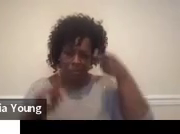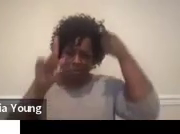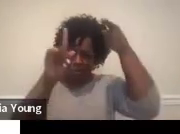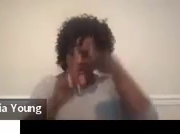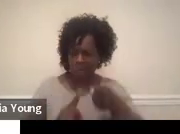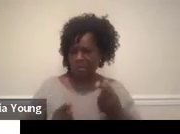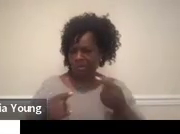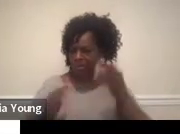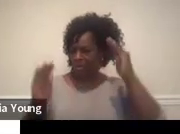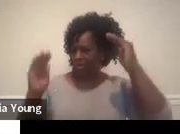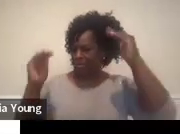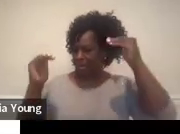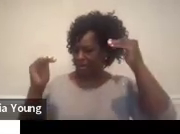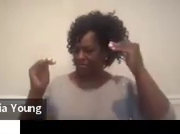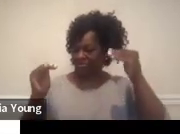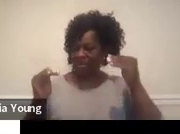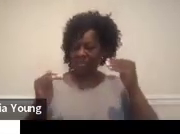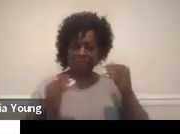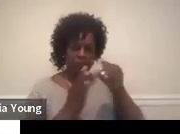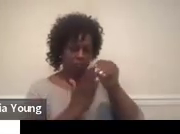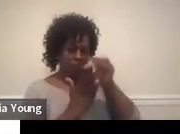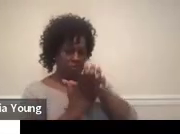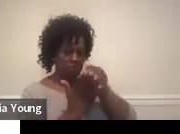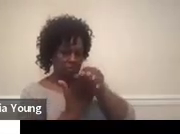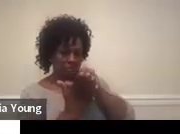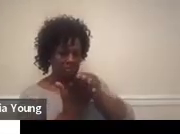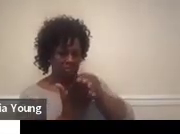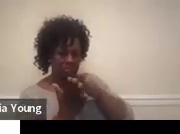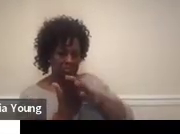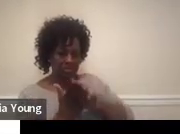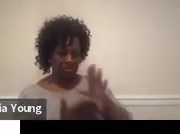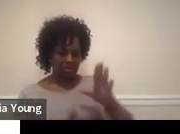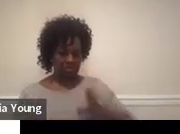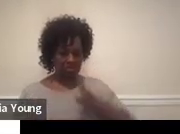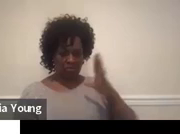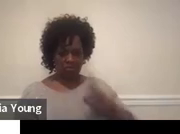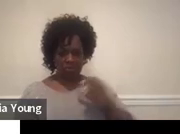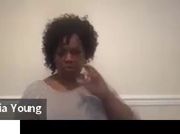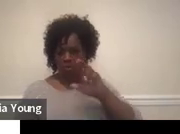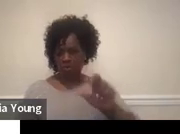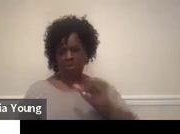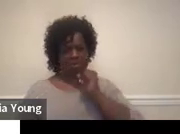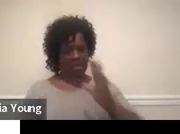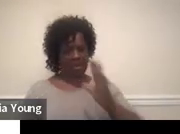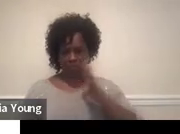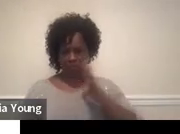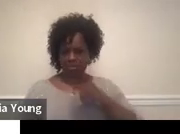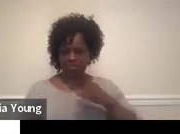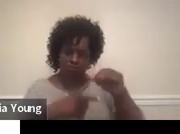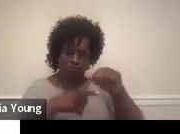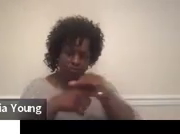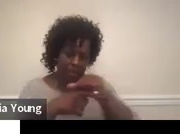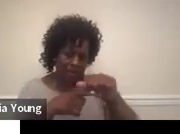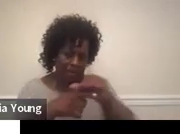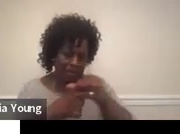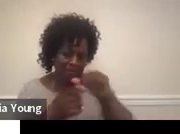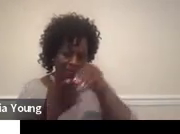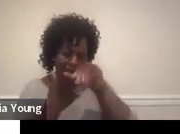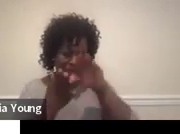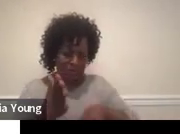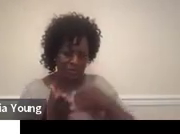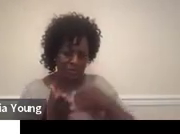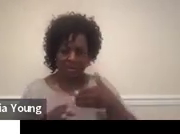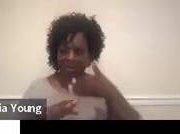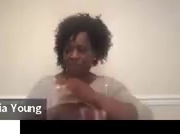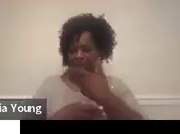This is where you document the formal and or informal training the child will receive after high